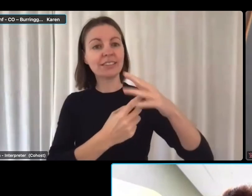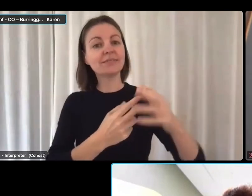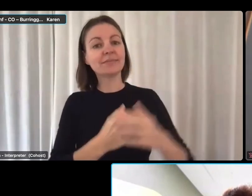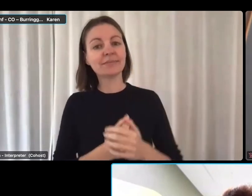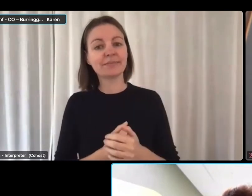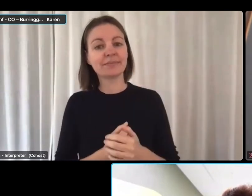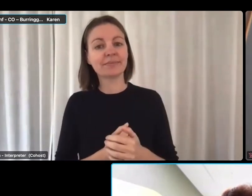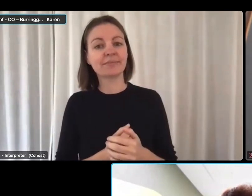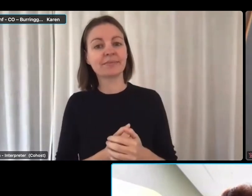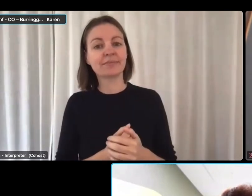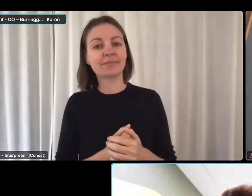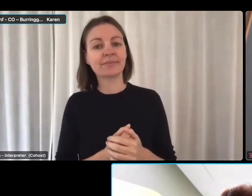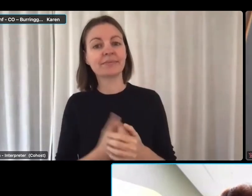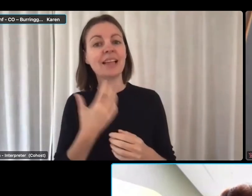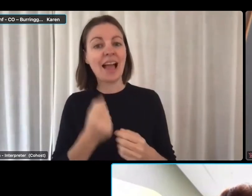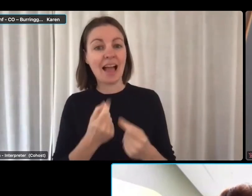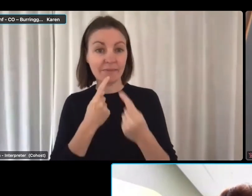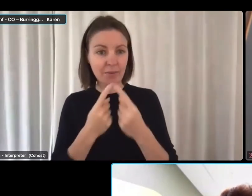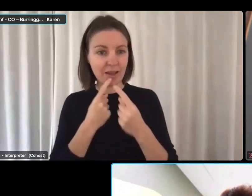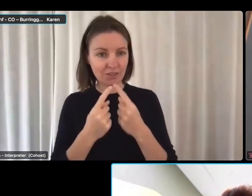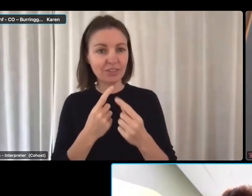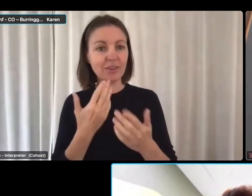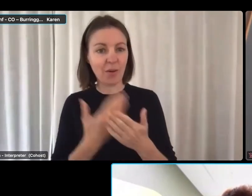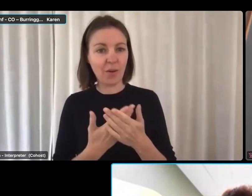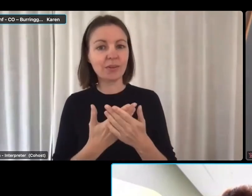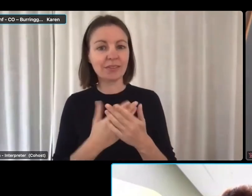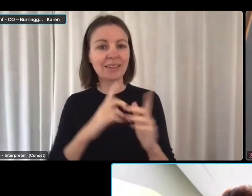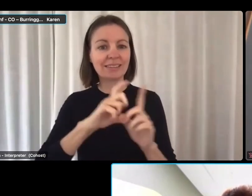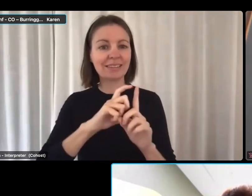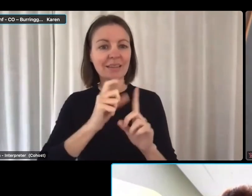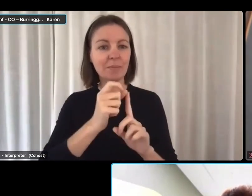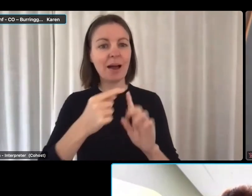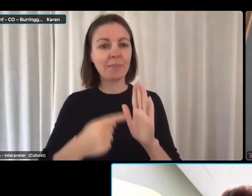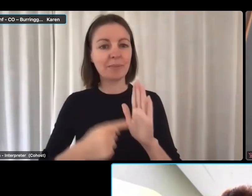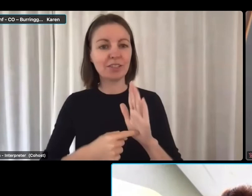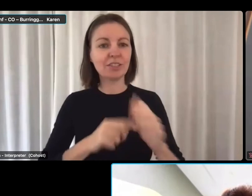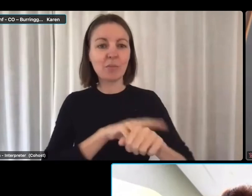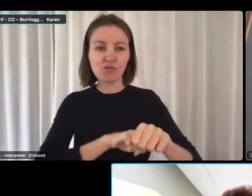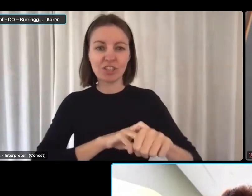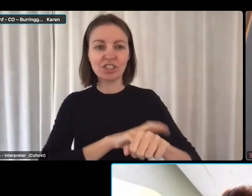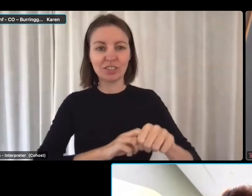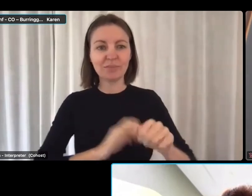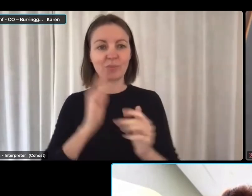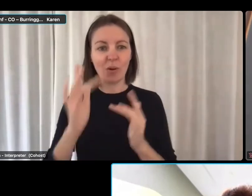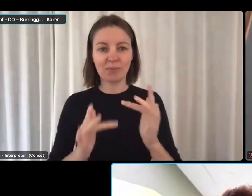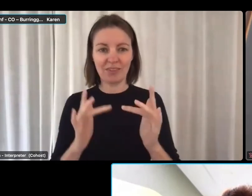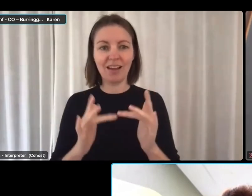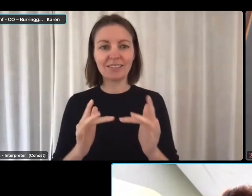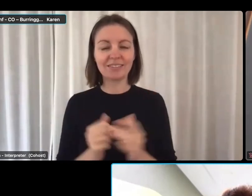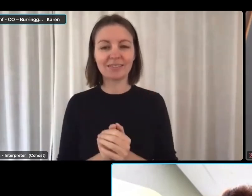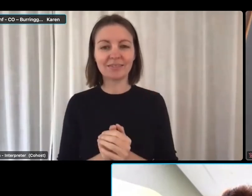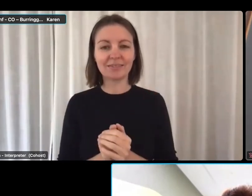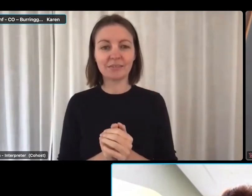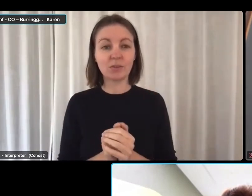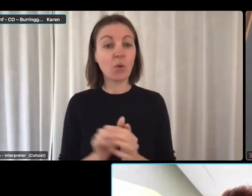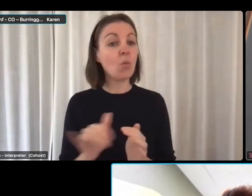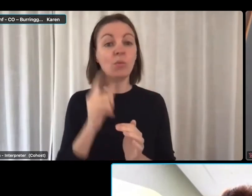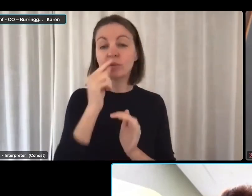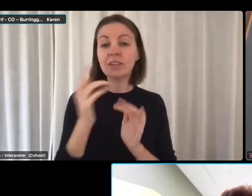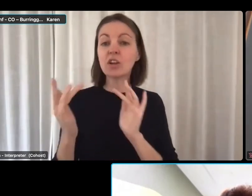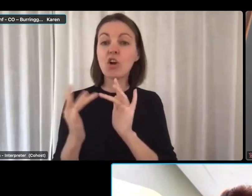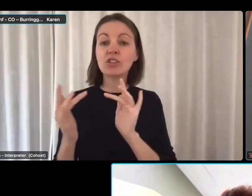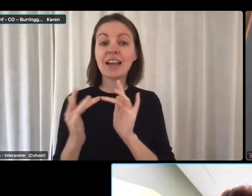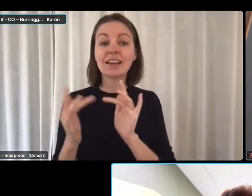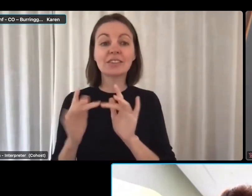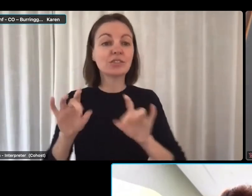There is information available on our department's apprenticeship site, or you can contact an Australian